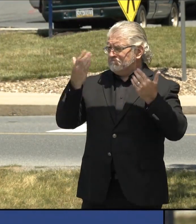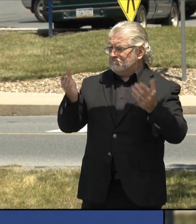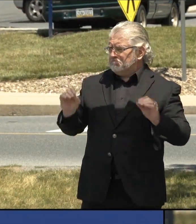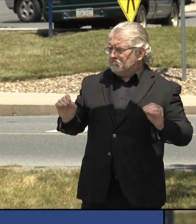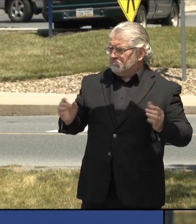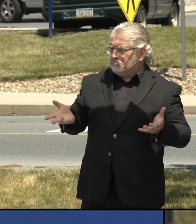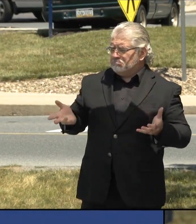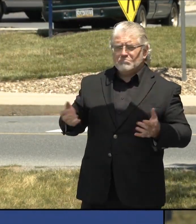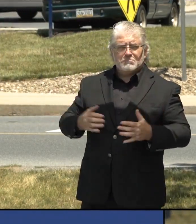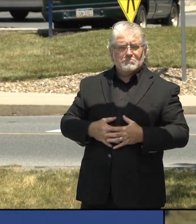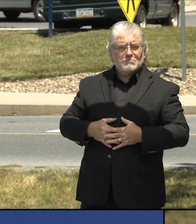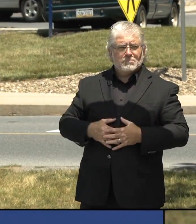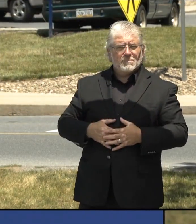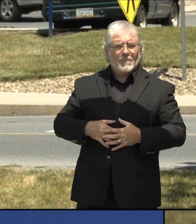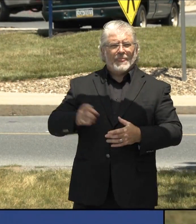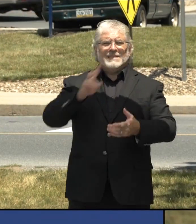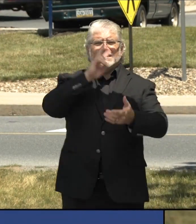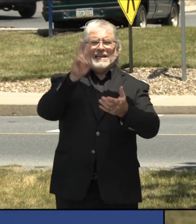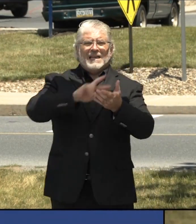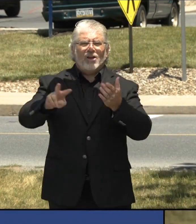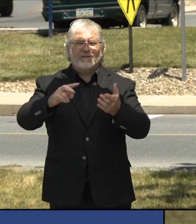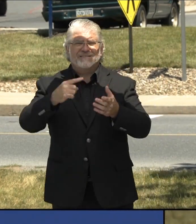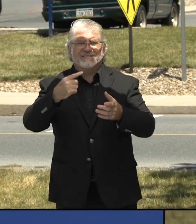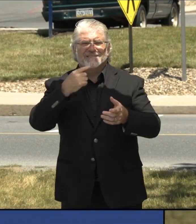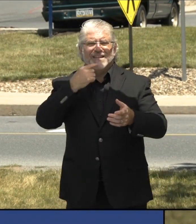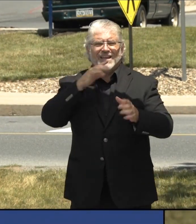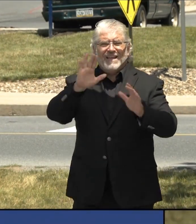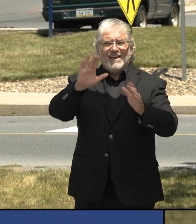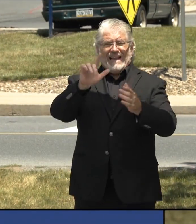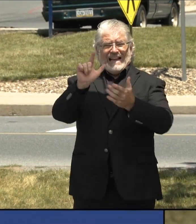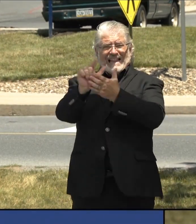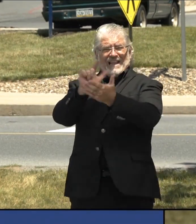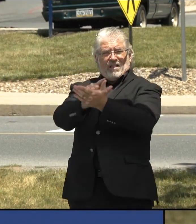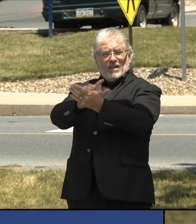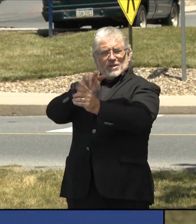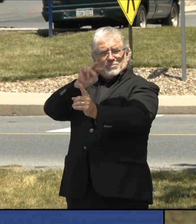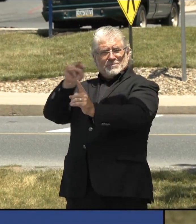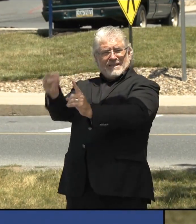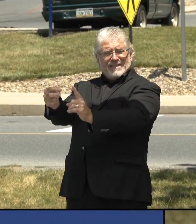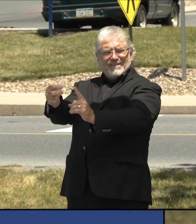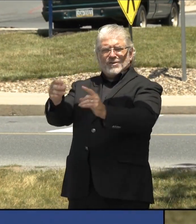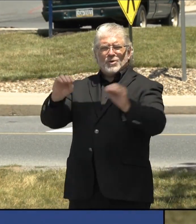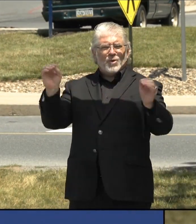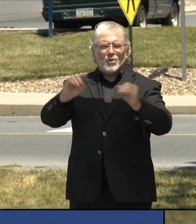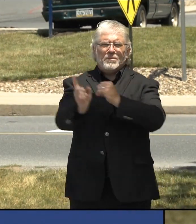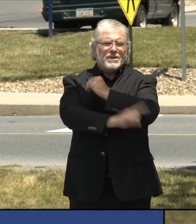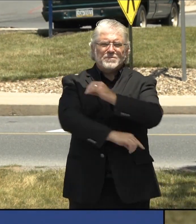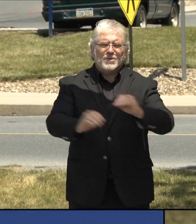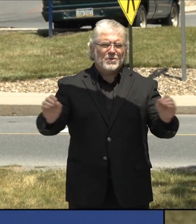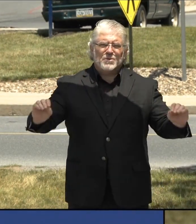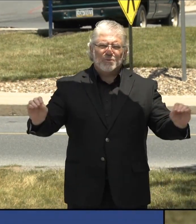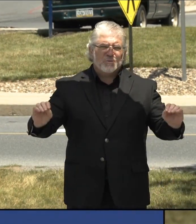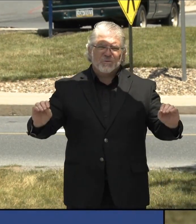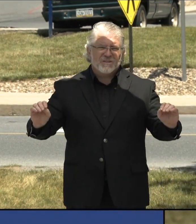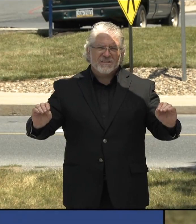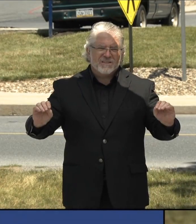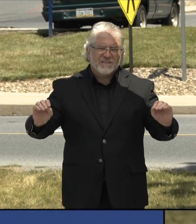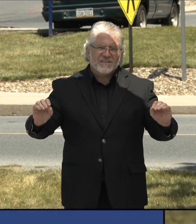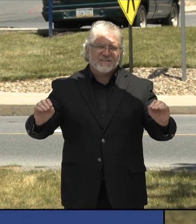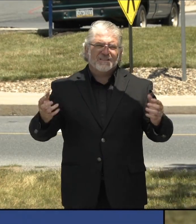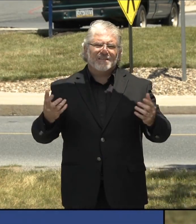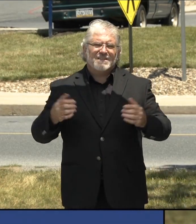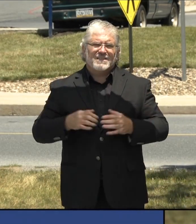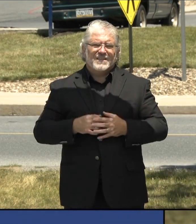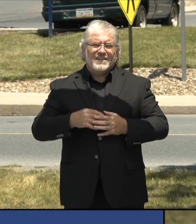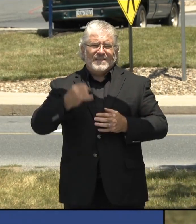I a legal perspective, not specifically. But I think that the idea is the police would probably recommend that you go home. I if the